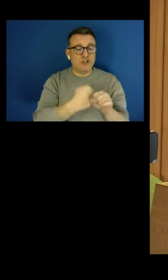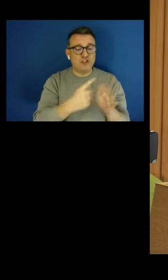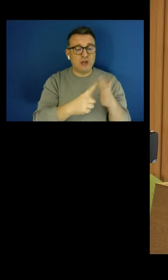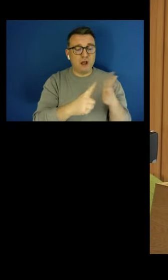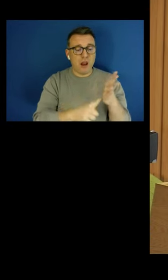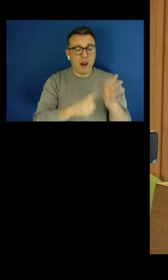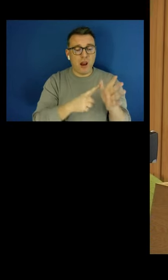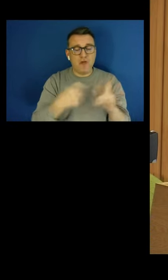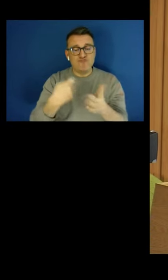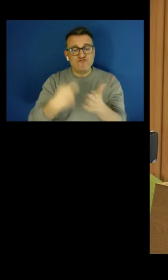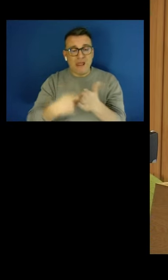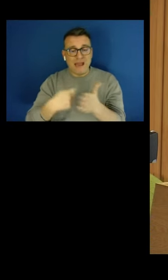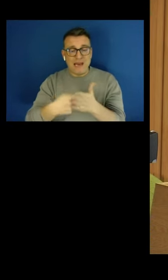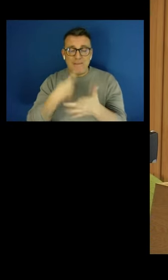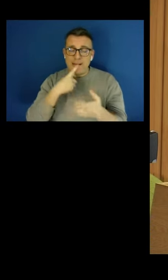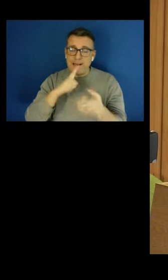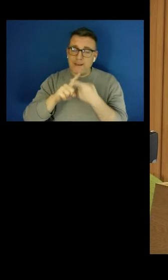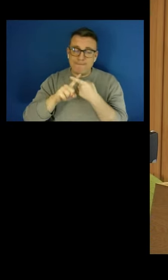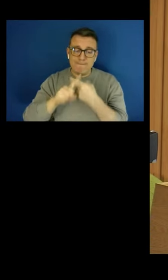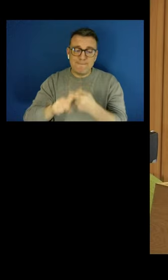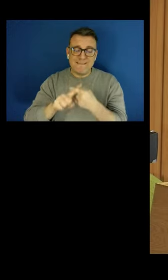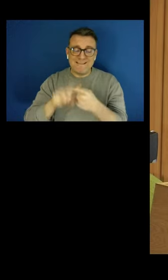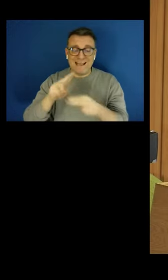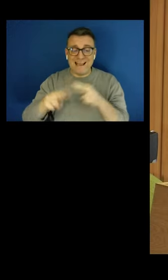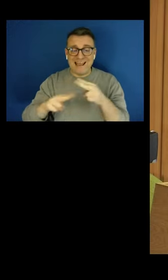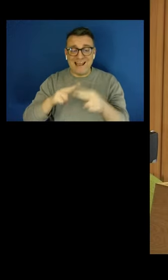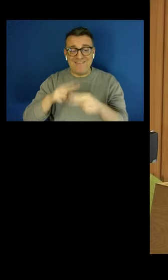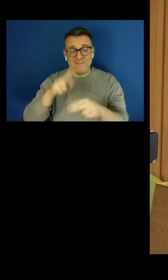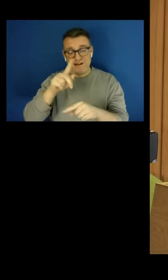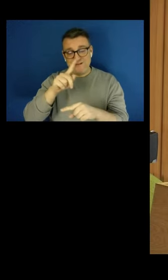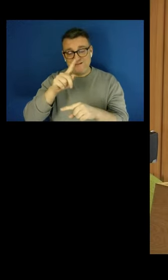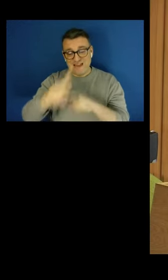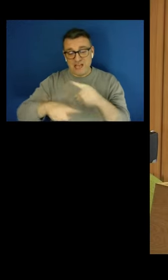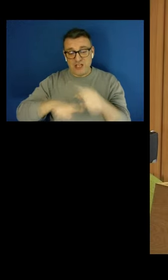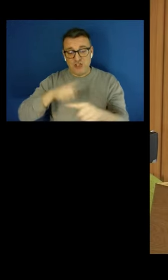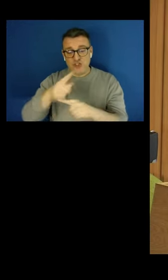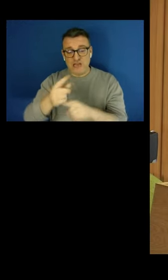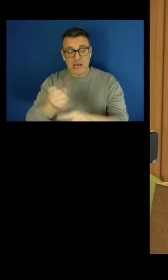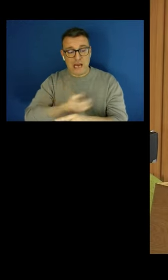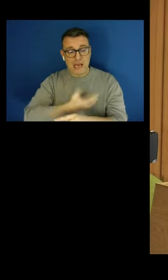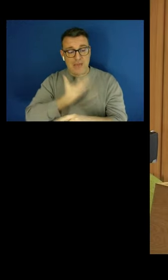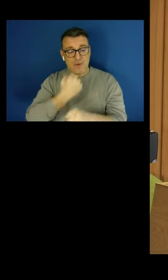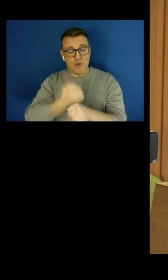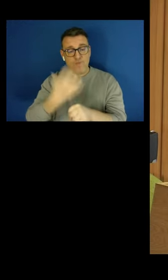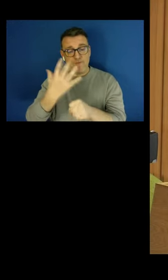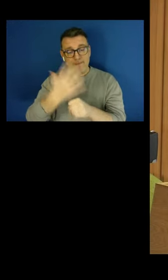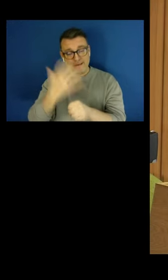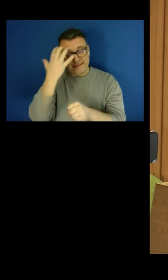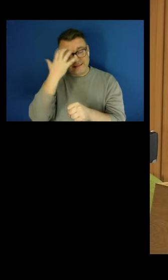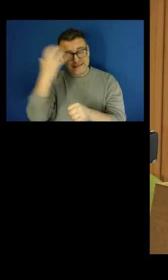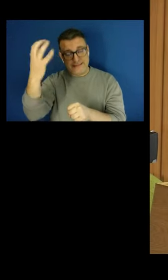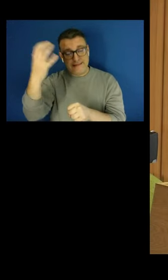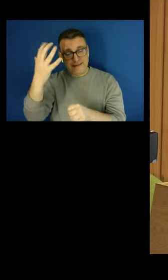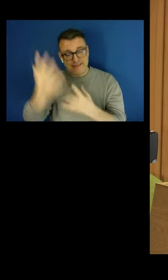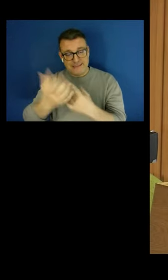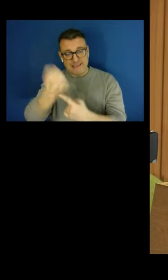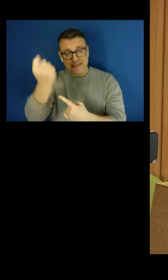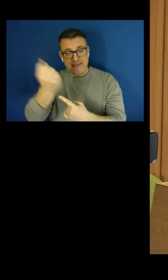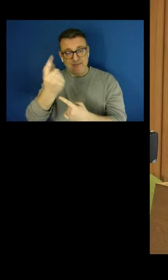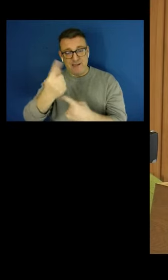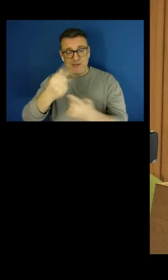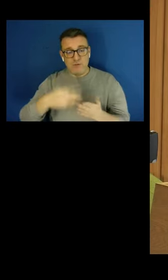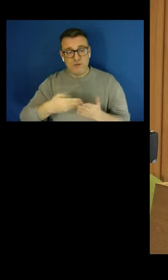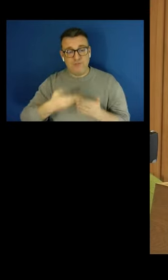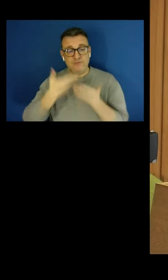an employment rights bill in its first